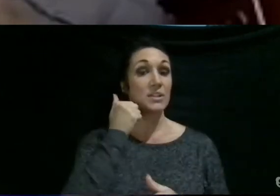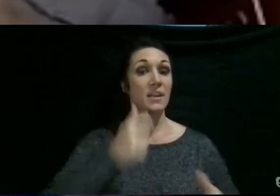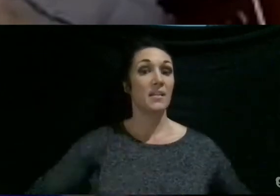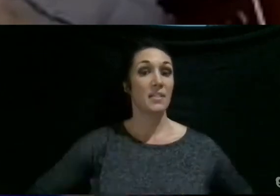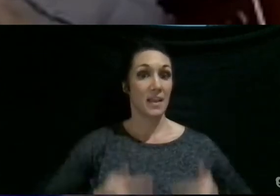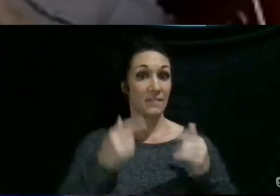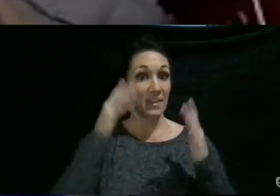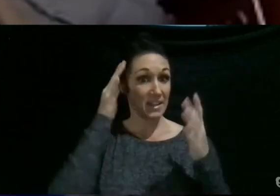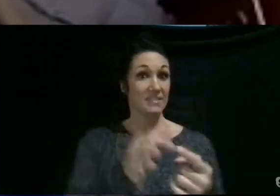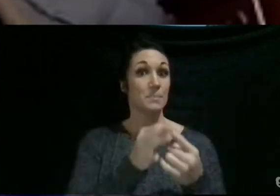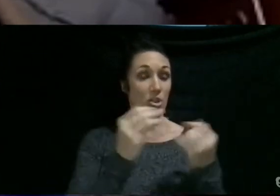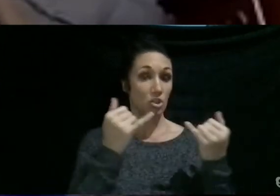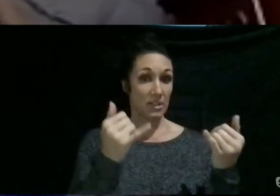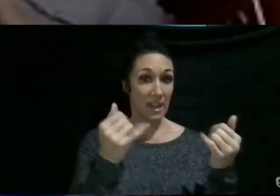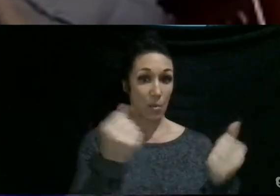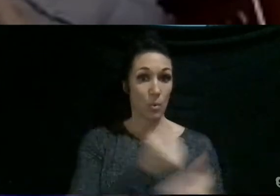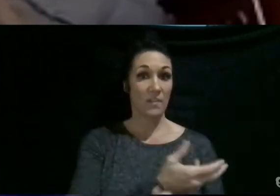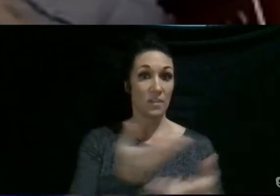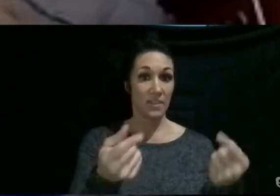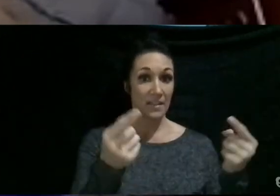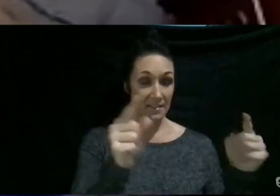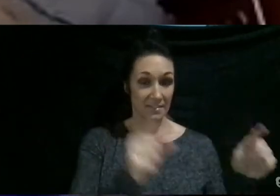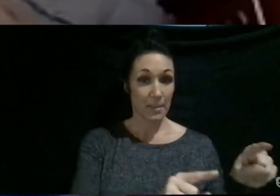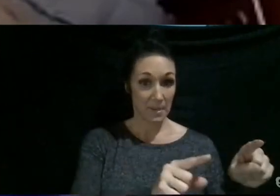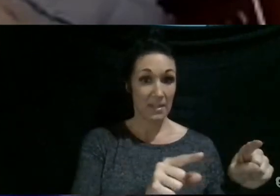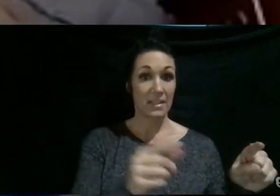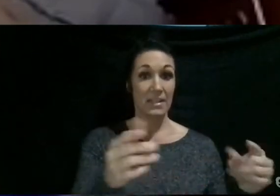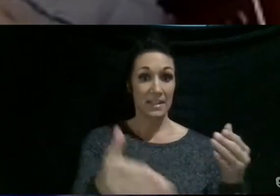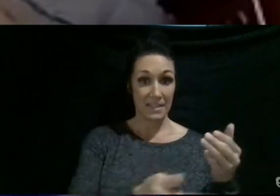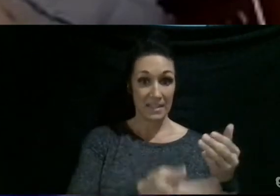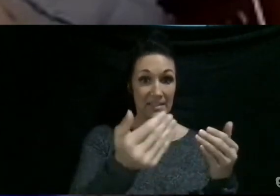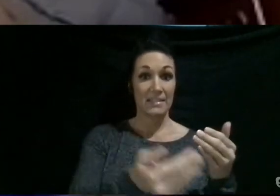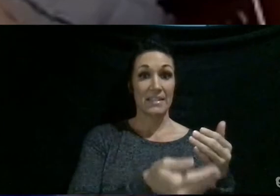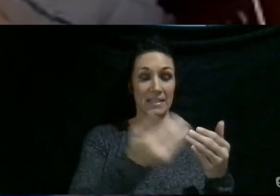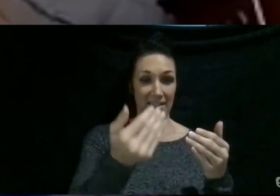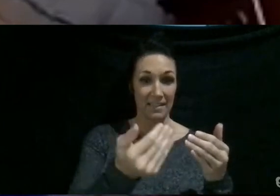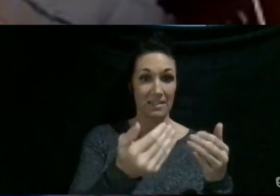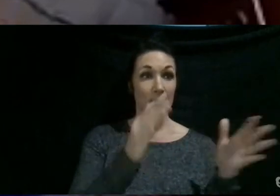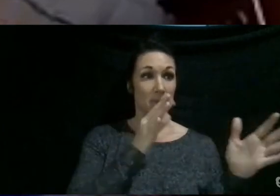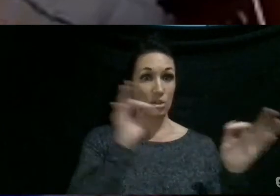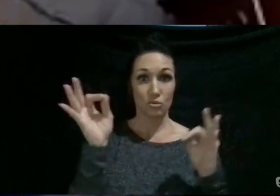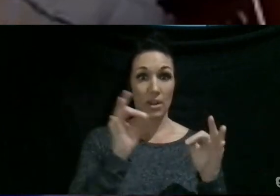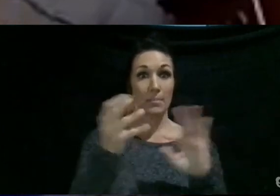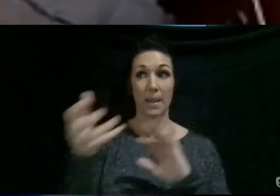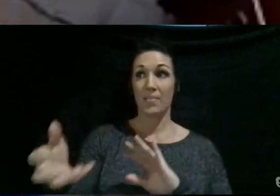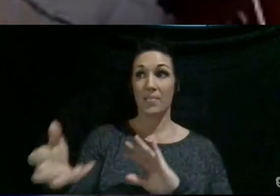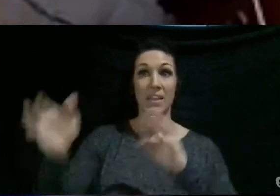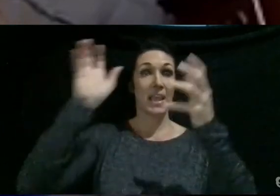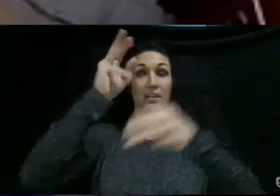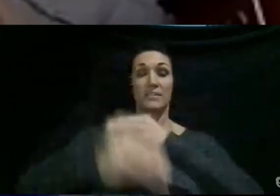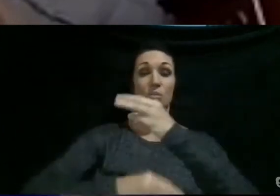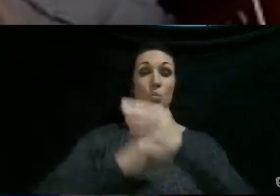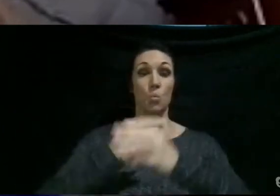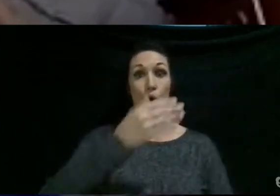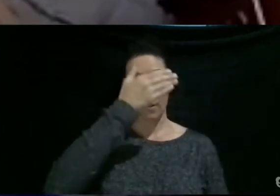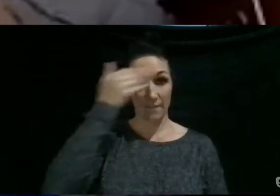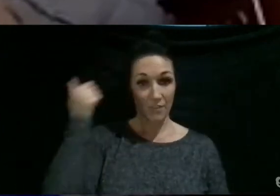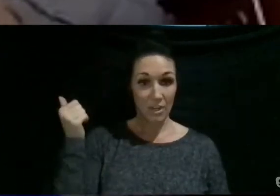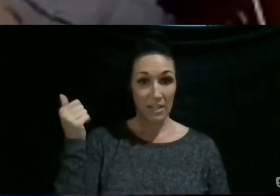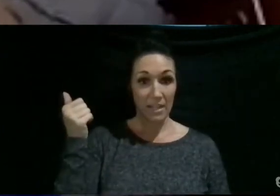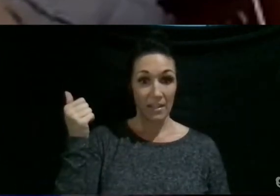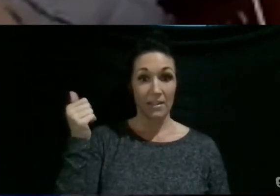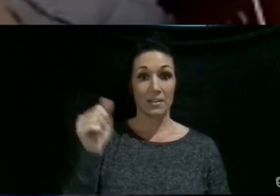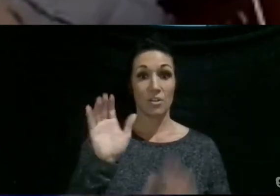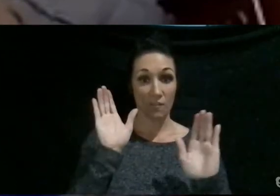especially nowadays with everything that's going on. It's easy to get distracted by the chaos in the world and kind of forget to